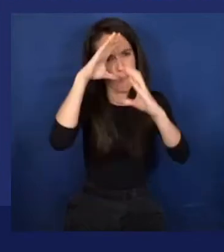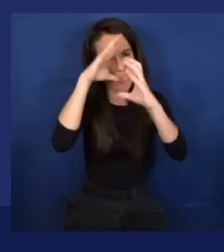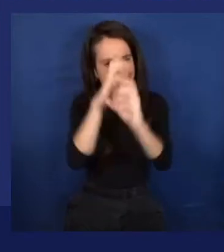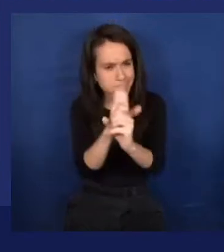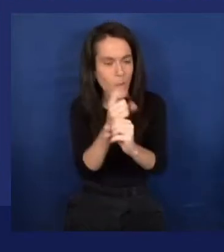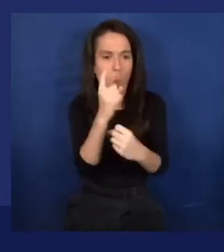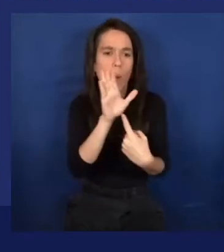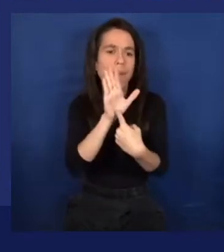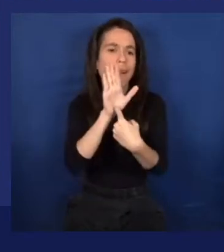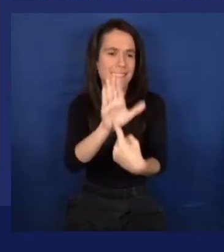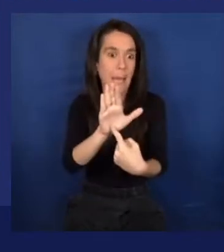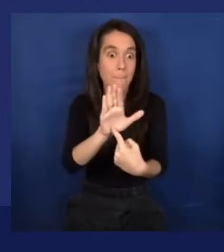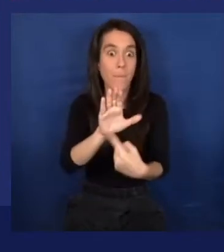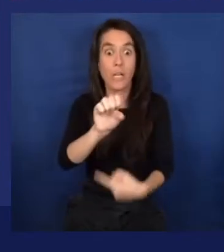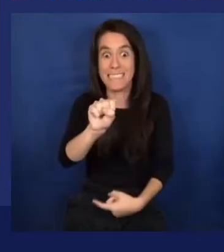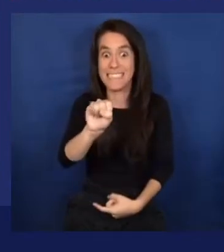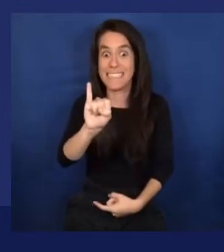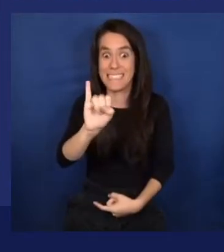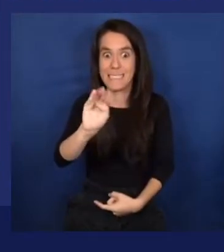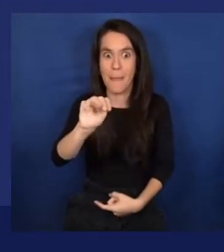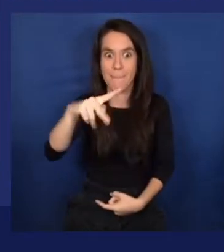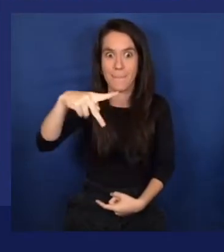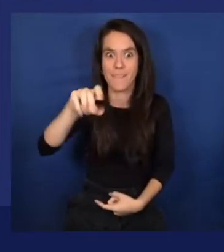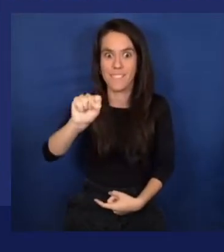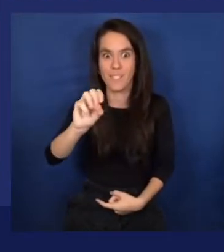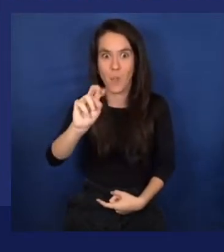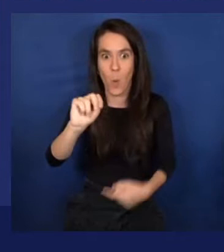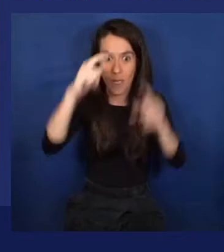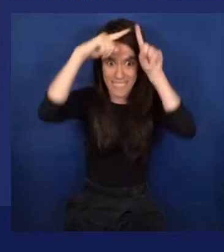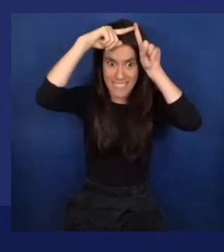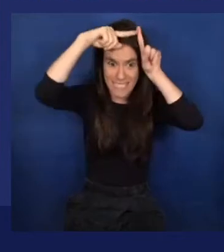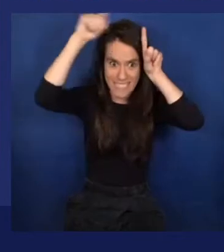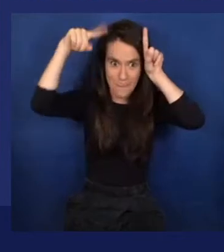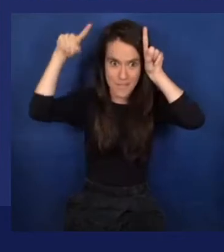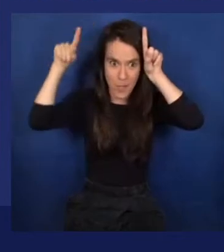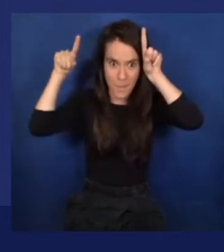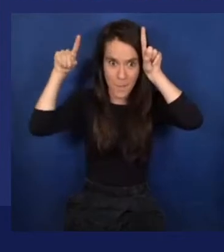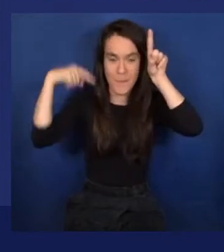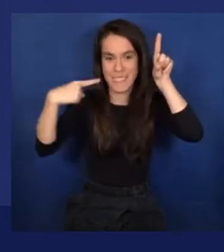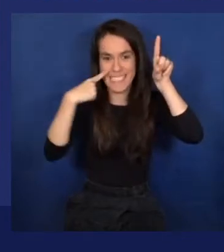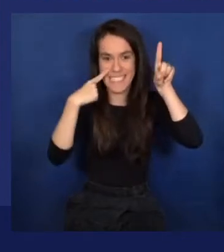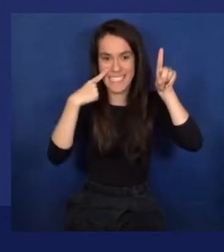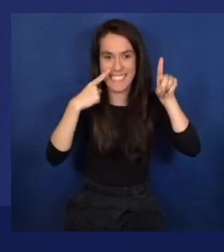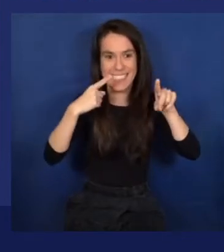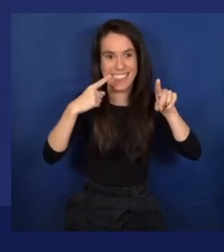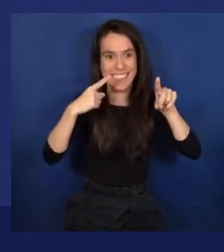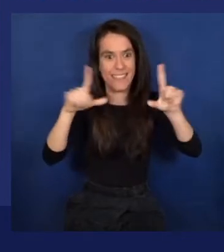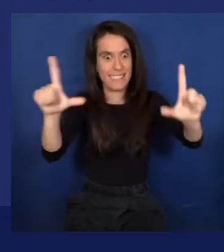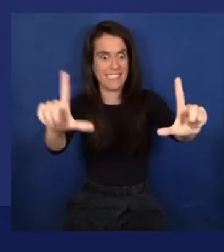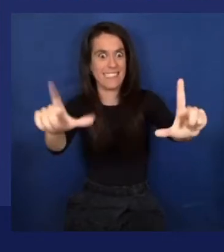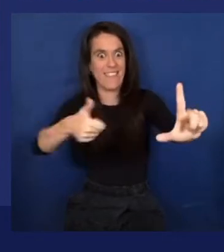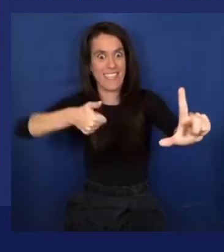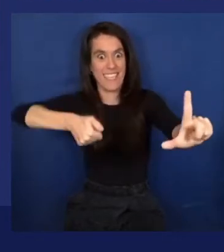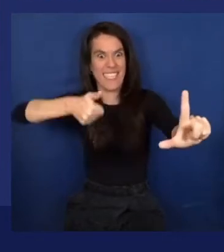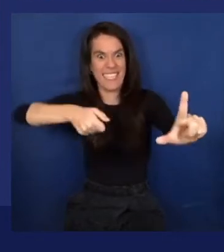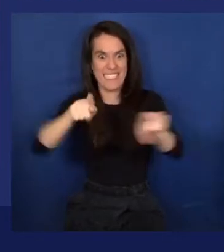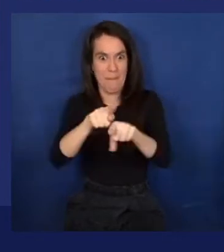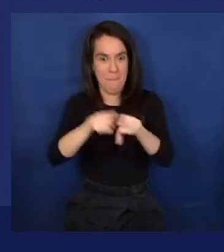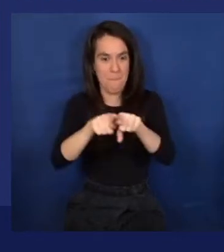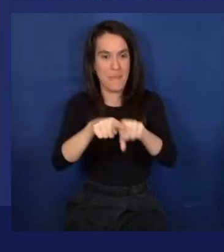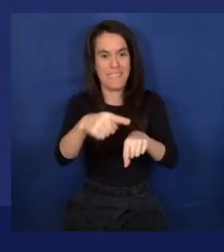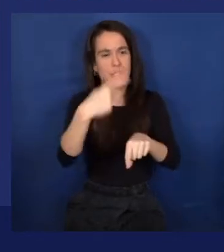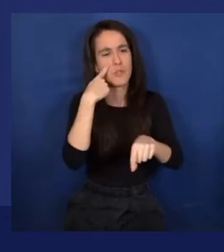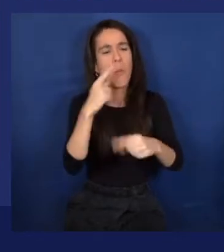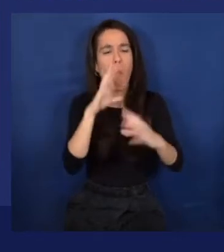Simpsons. And yeah, of course, maybe Microsoft already trained their models also on the Simpsons, but let's just assume they